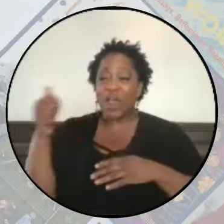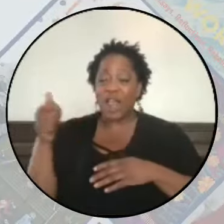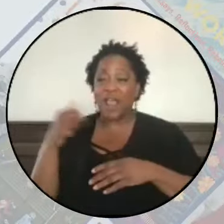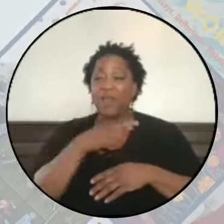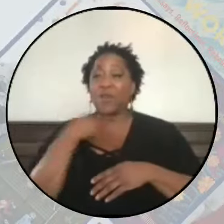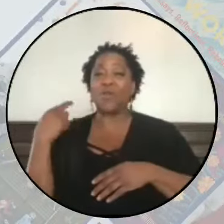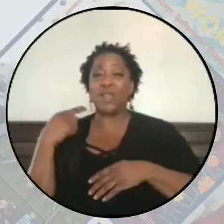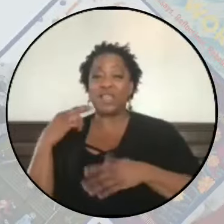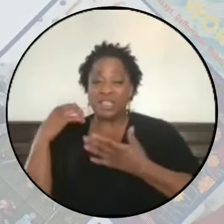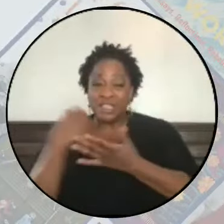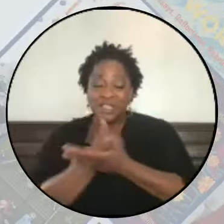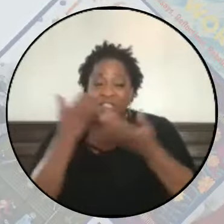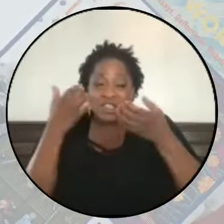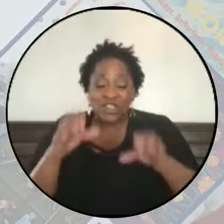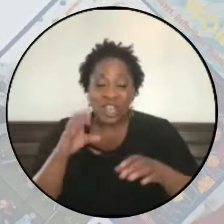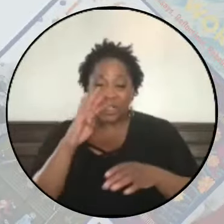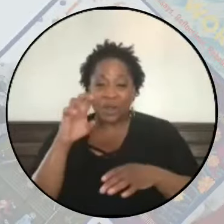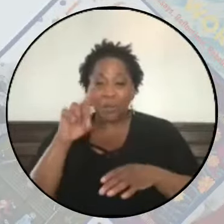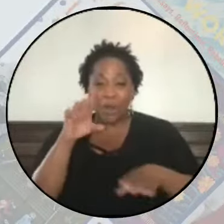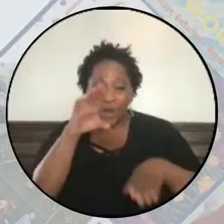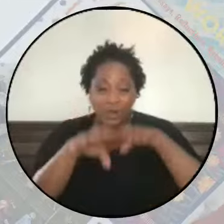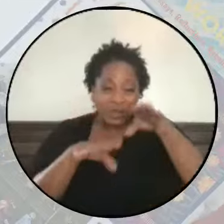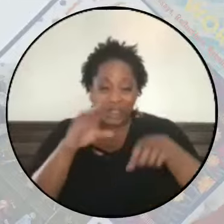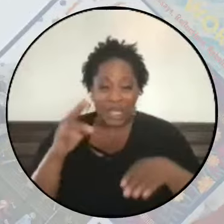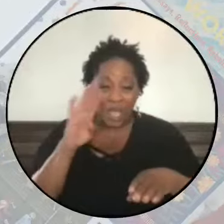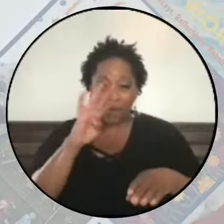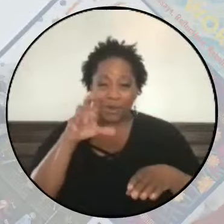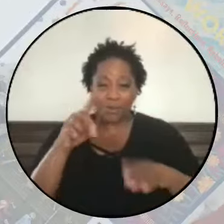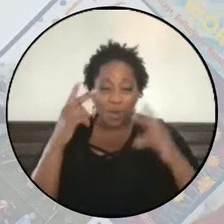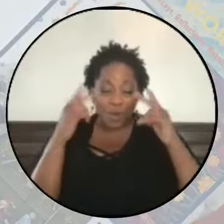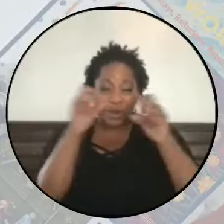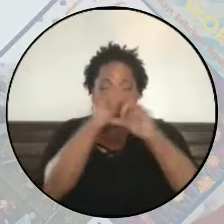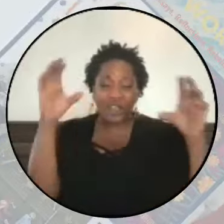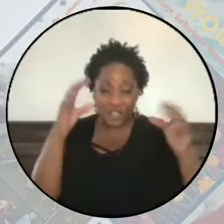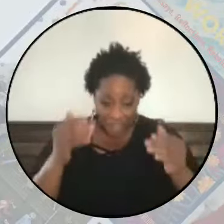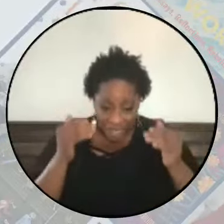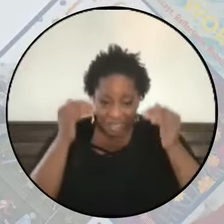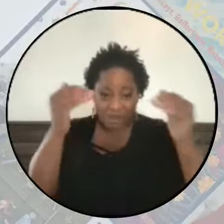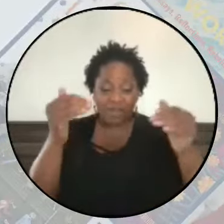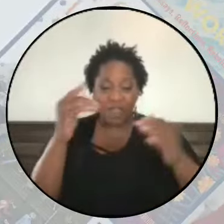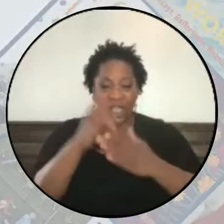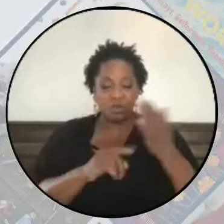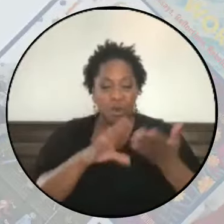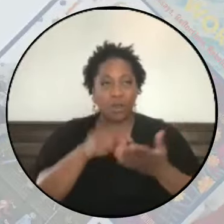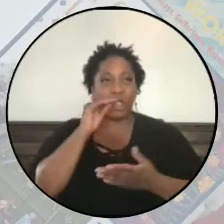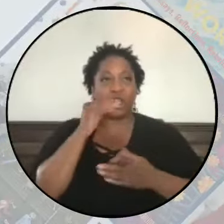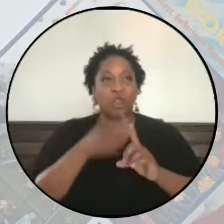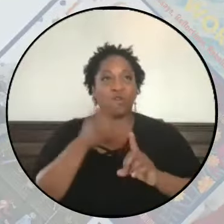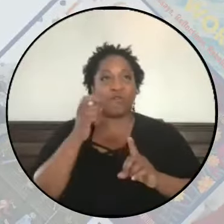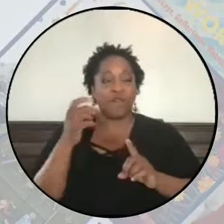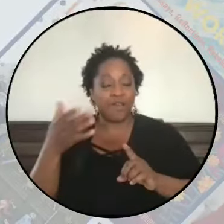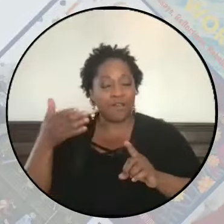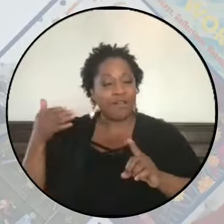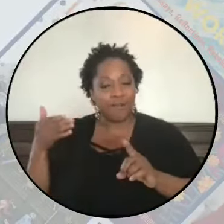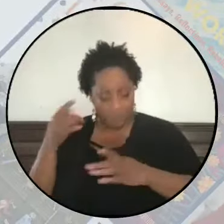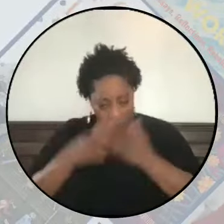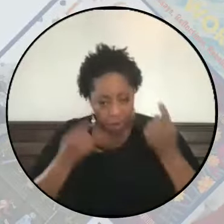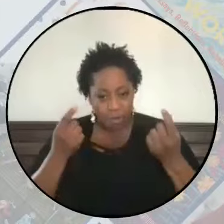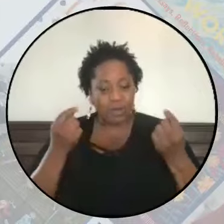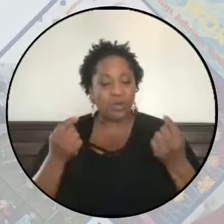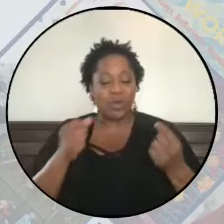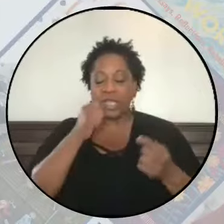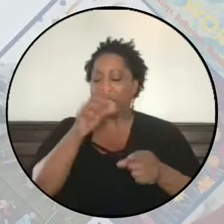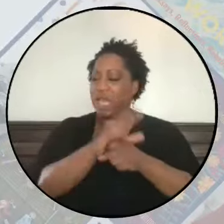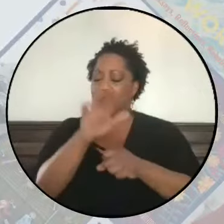been taken, the bold steps and visions that have been advanced and what we can learn from, but I do know what we're doing is